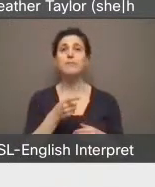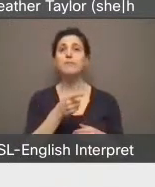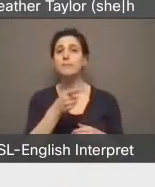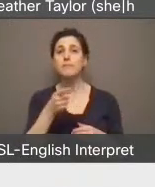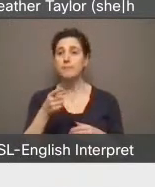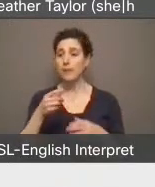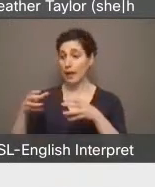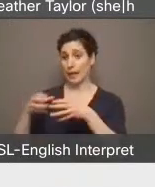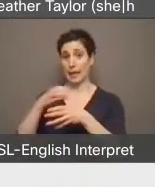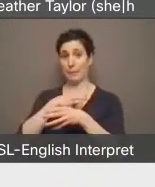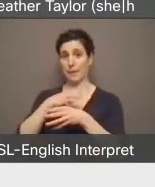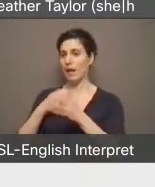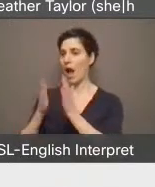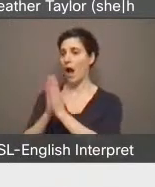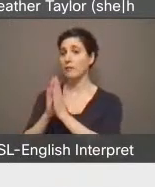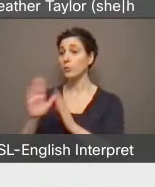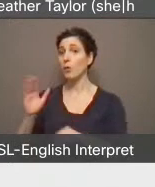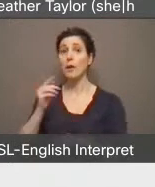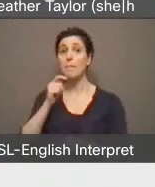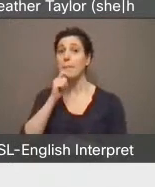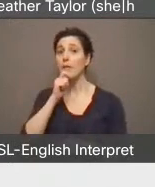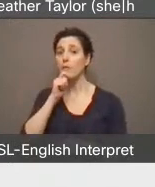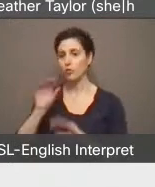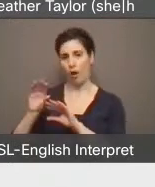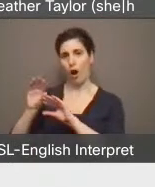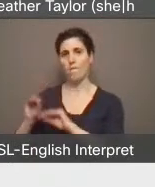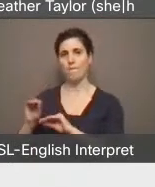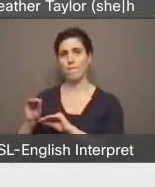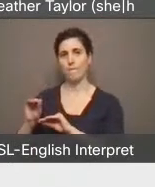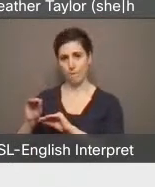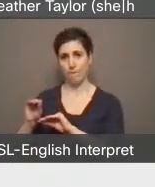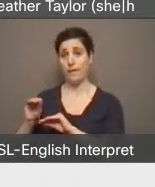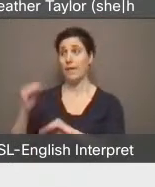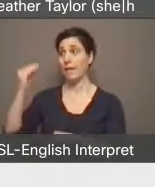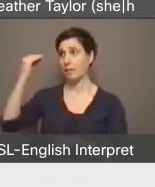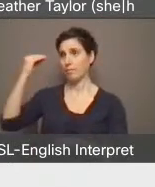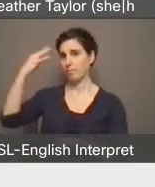and your video turned on while we hear public presentations on the budget.